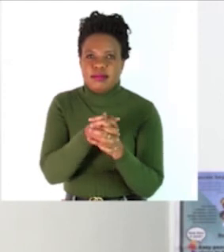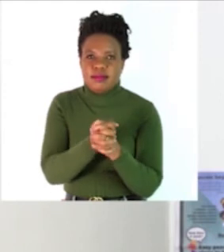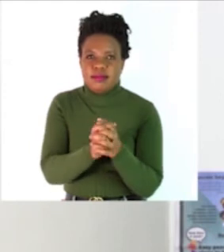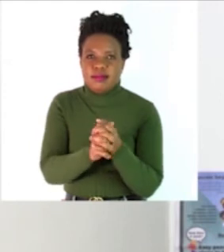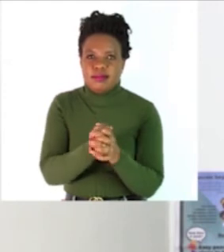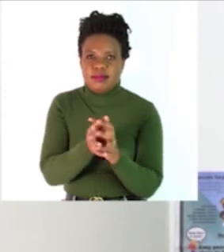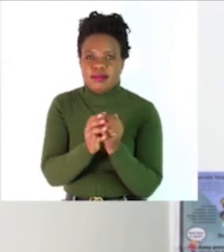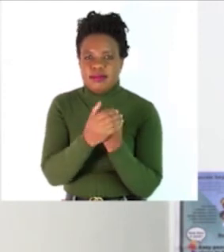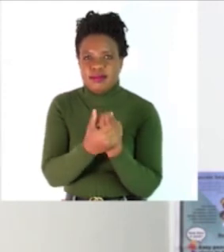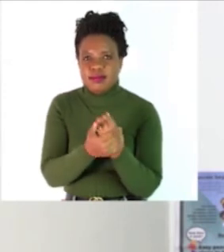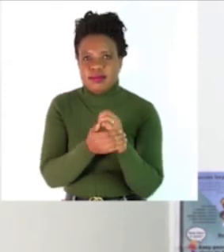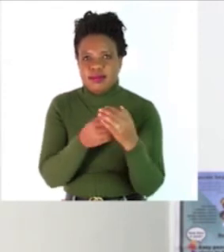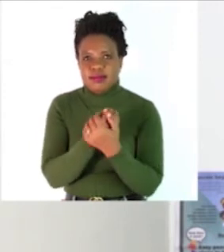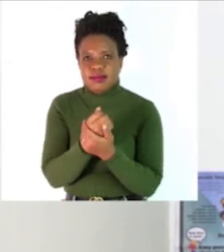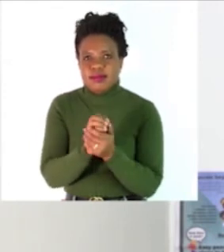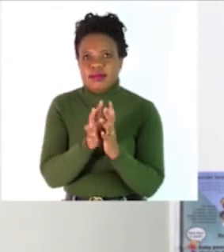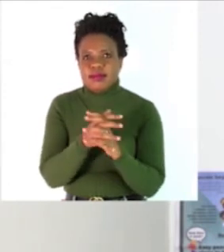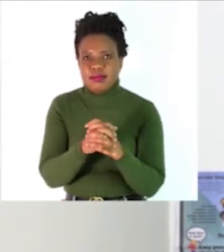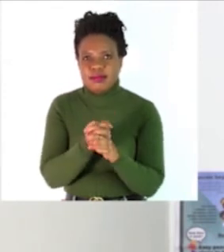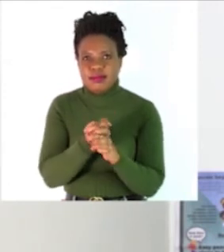outside outside and in between fingers